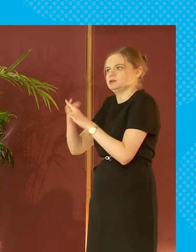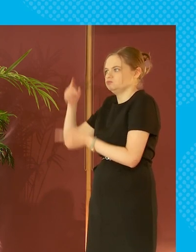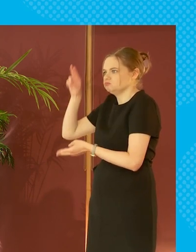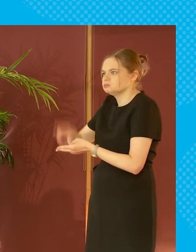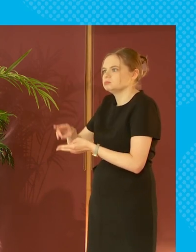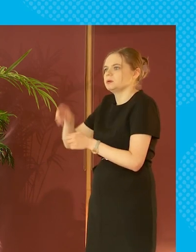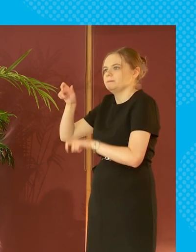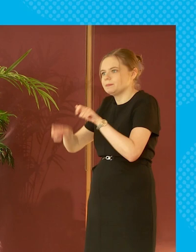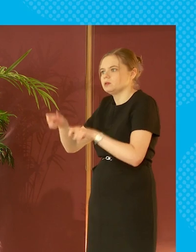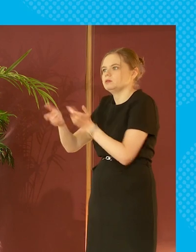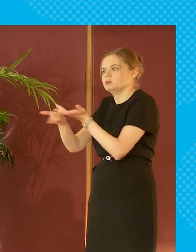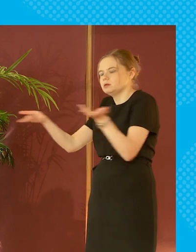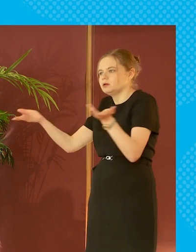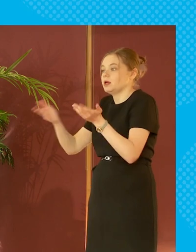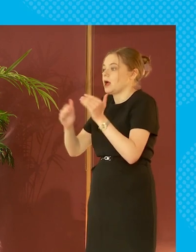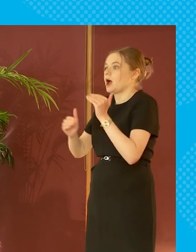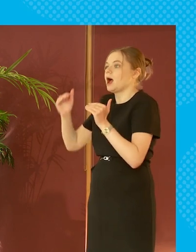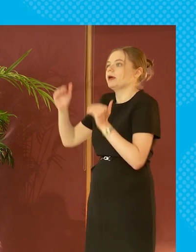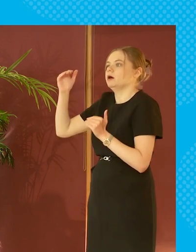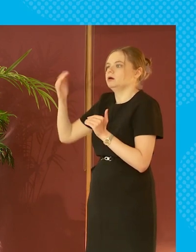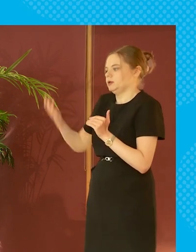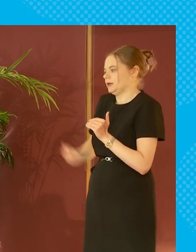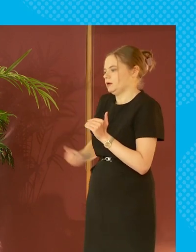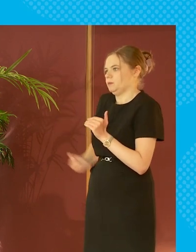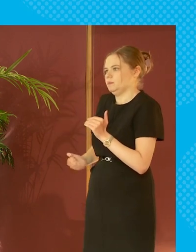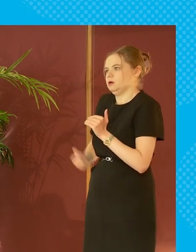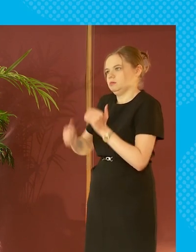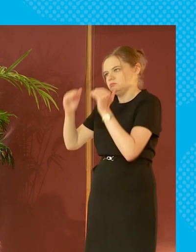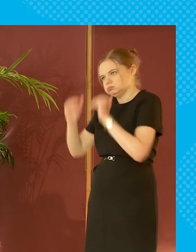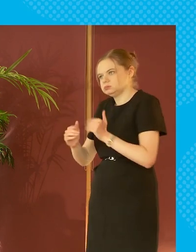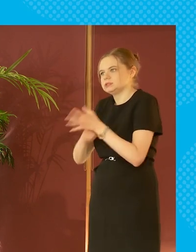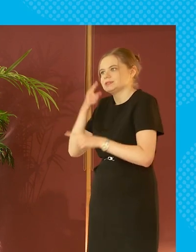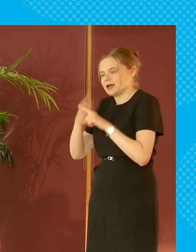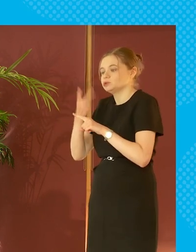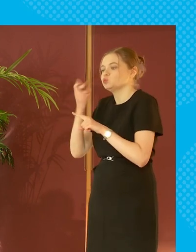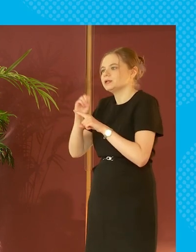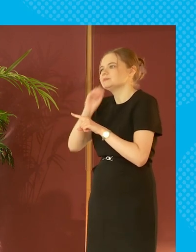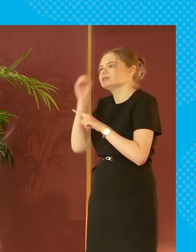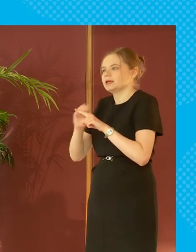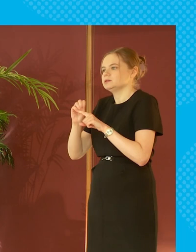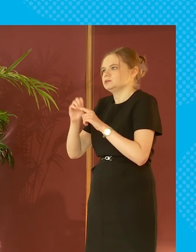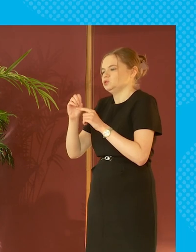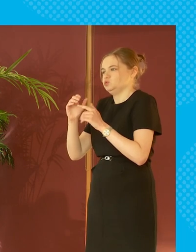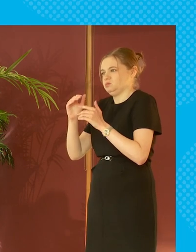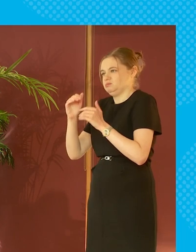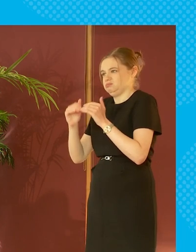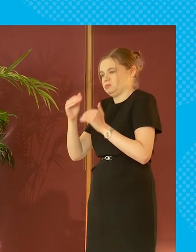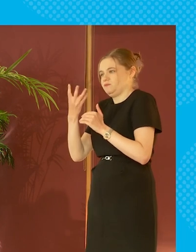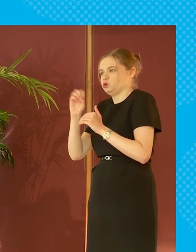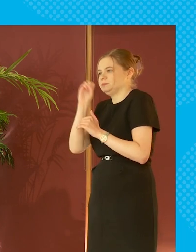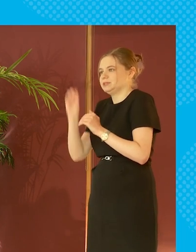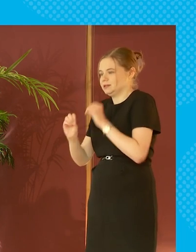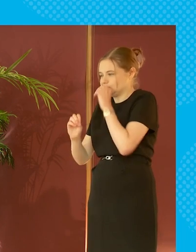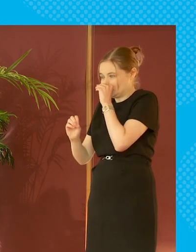break to people especially the higher the income you have the bigger that tax break it goes from 20 to 40 percent it's